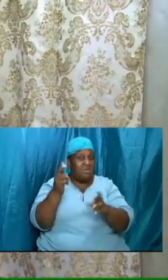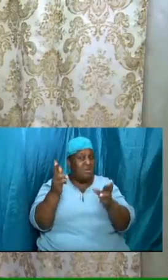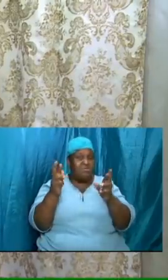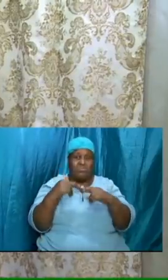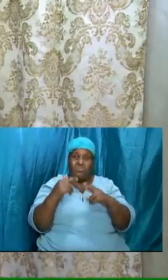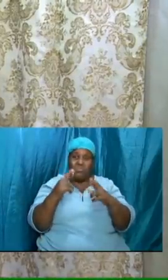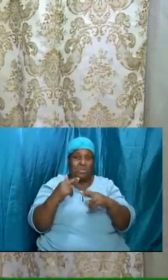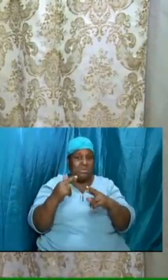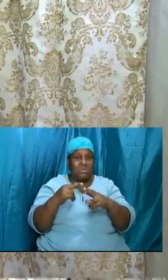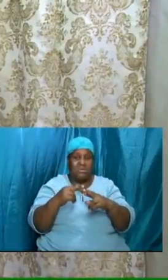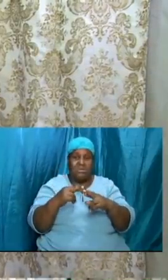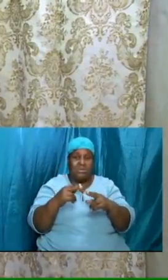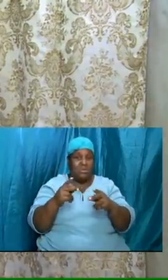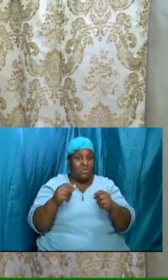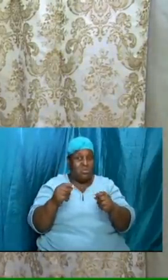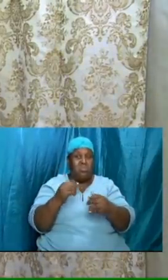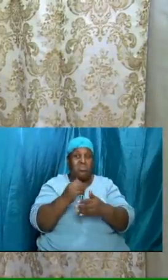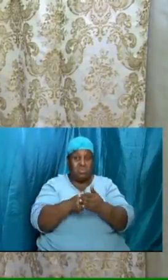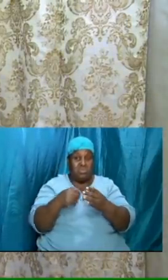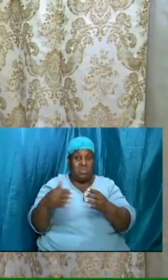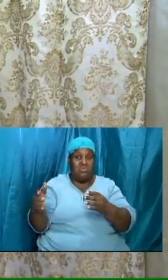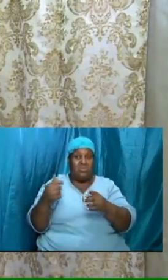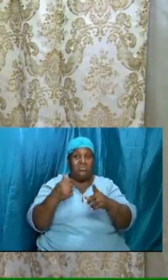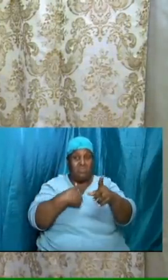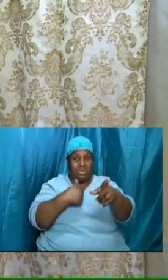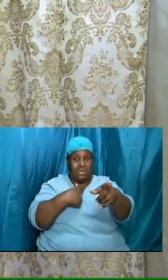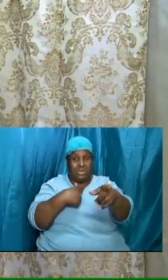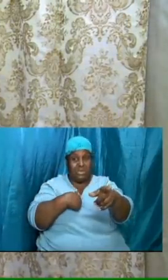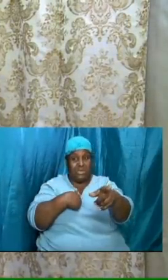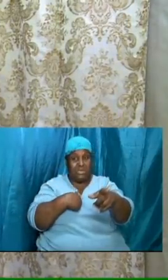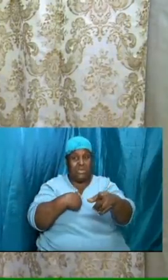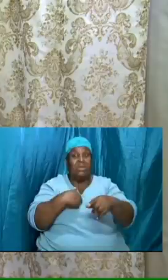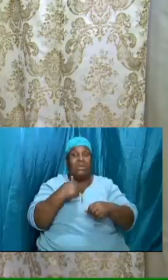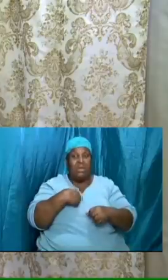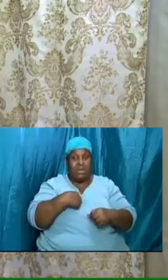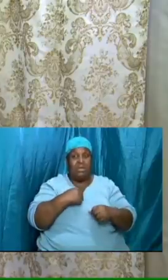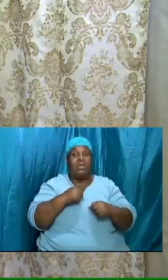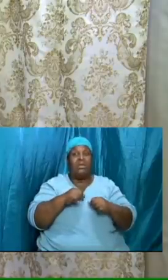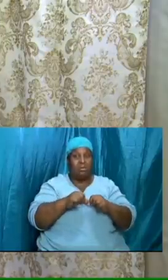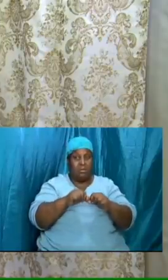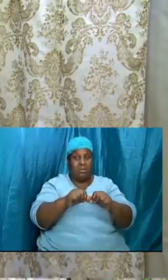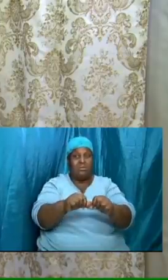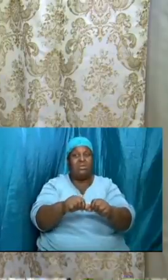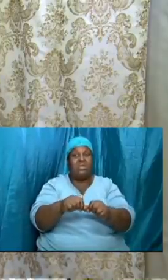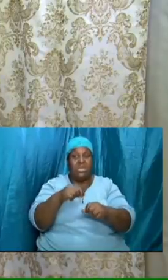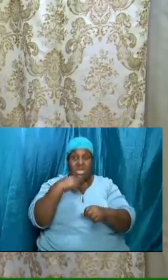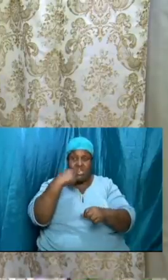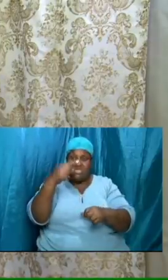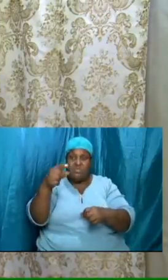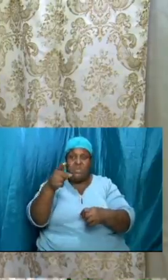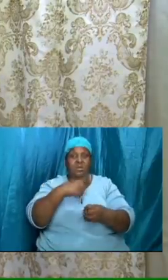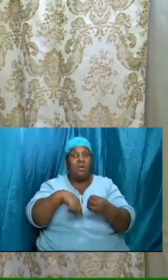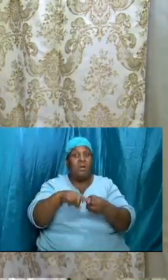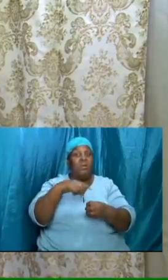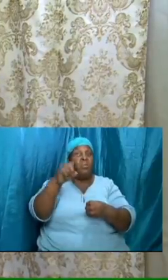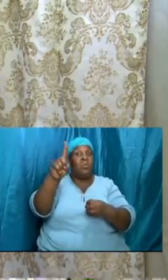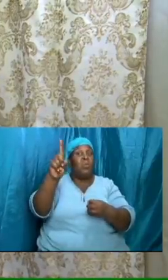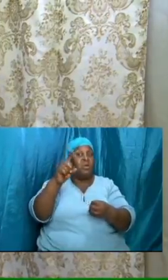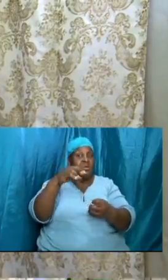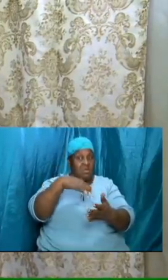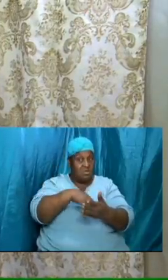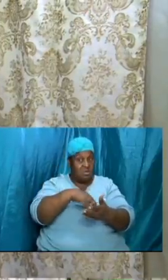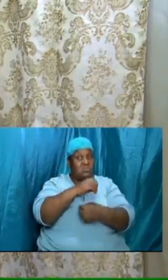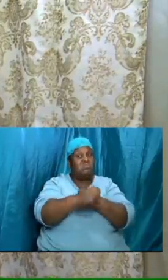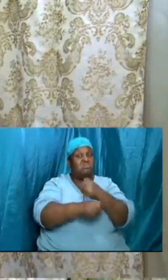i can go on and talk about the millennium i can go on and talk